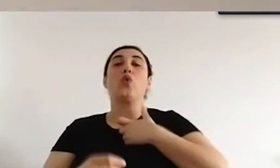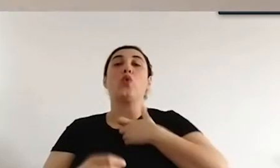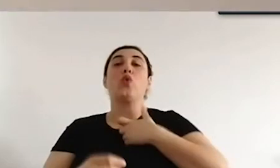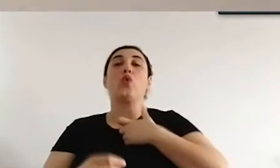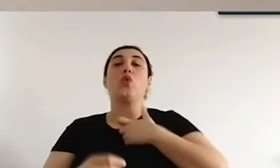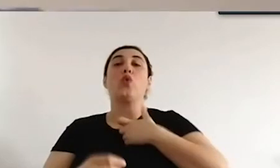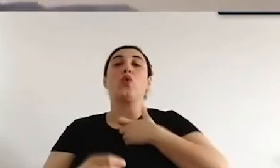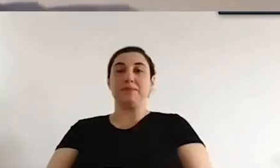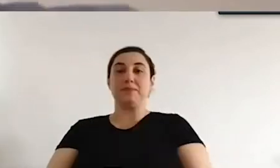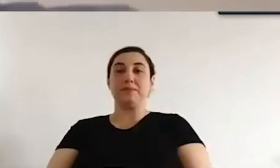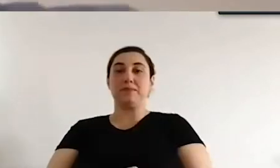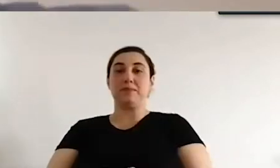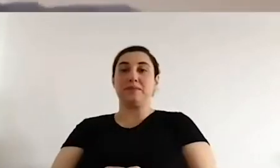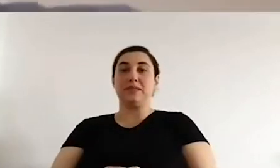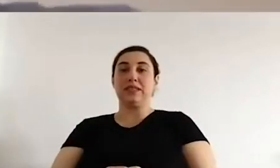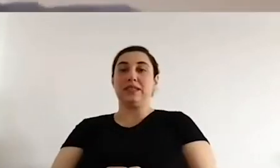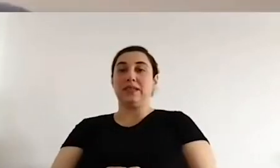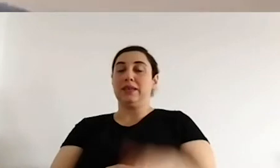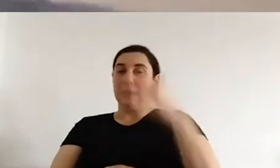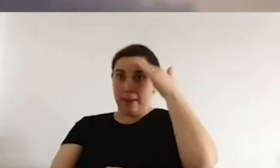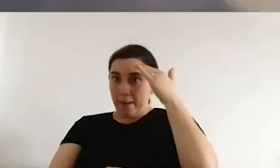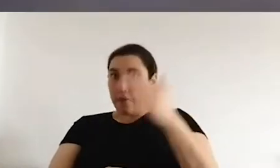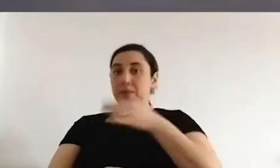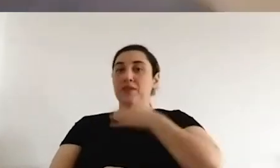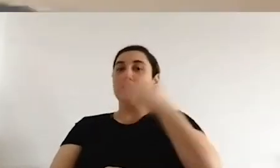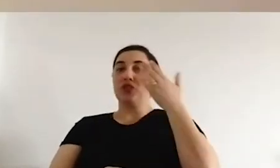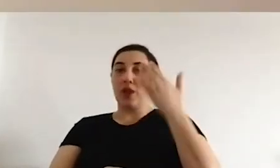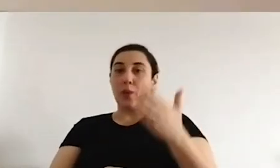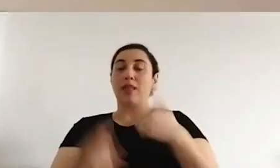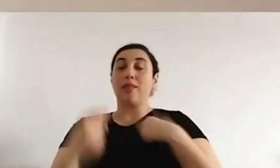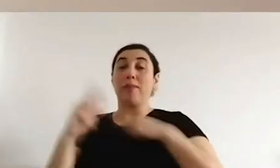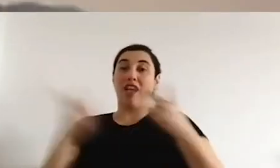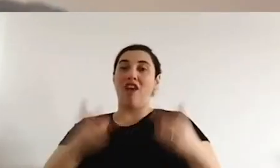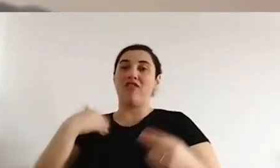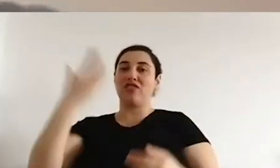this panel. Welcome. Thank you for the invitation.